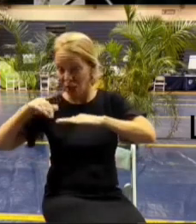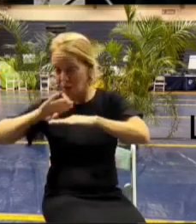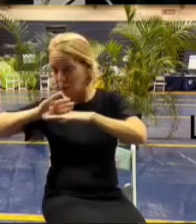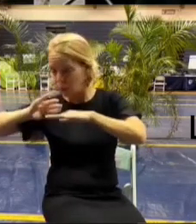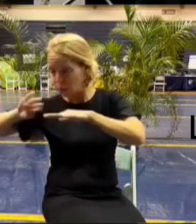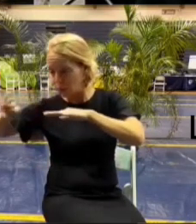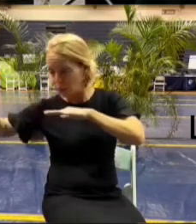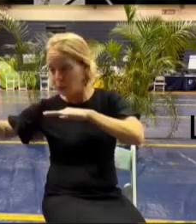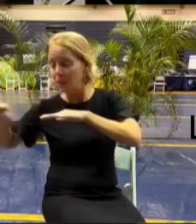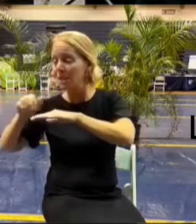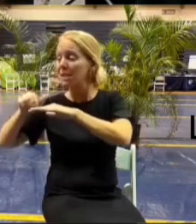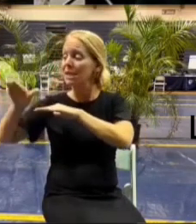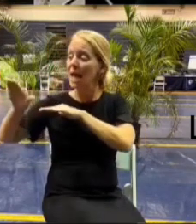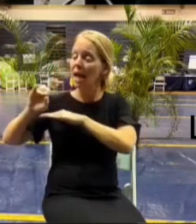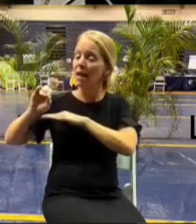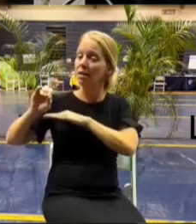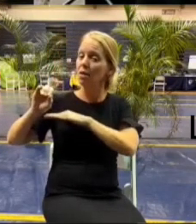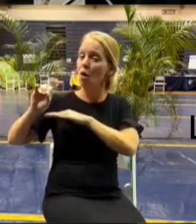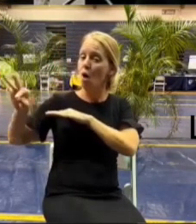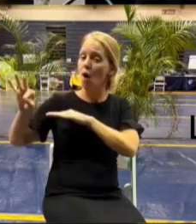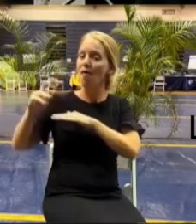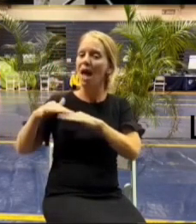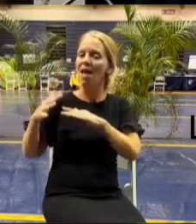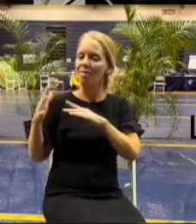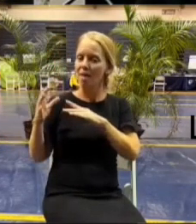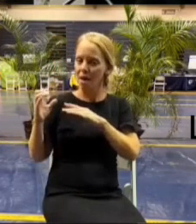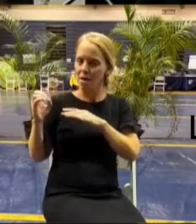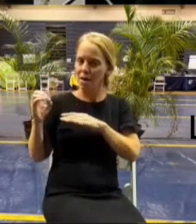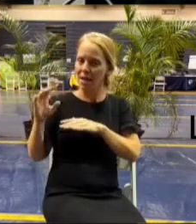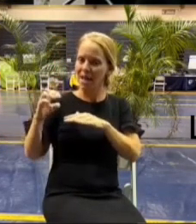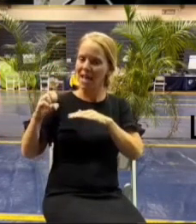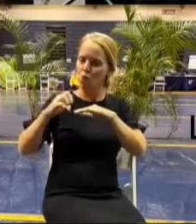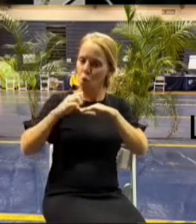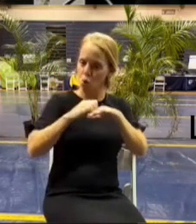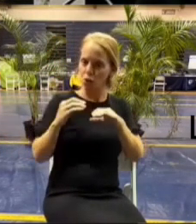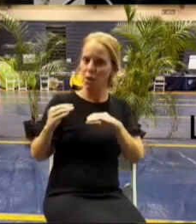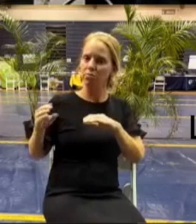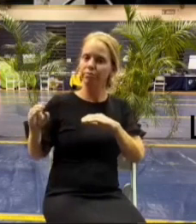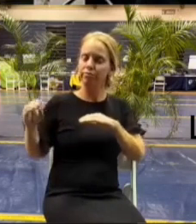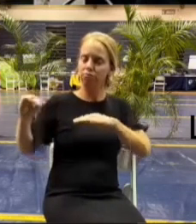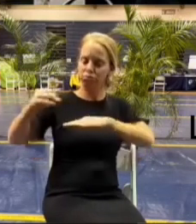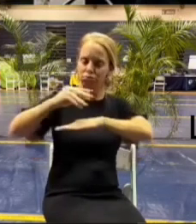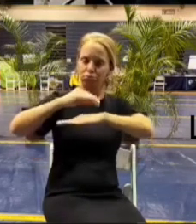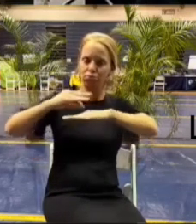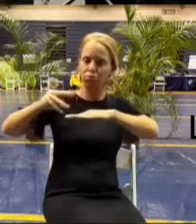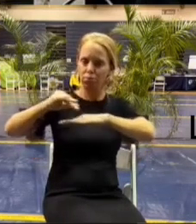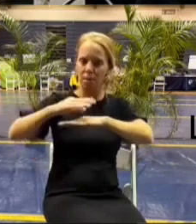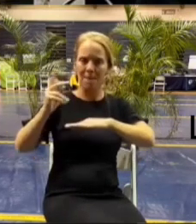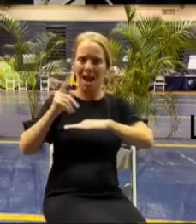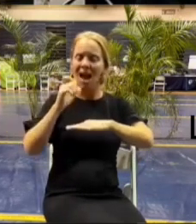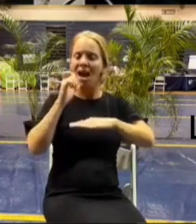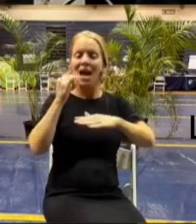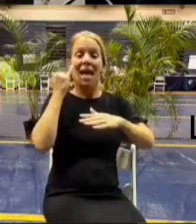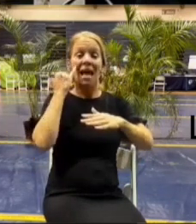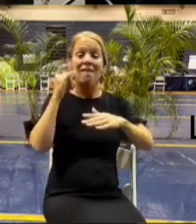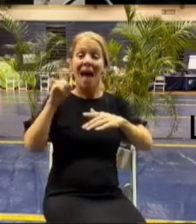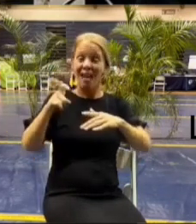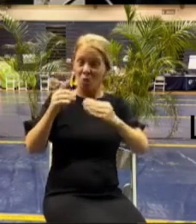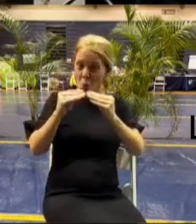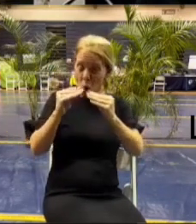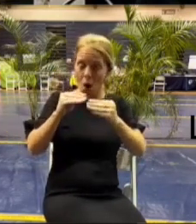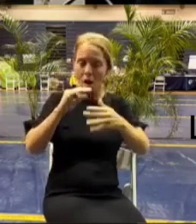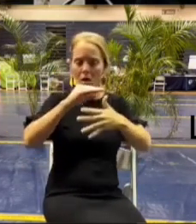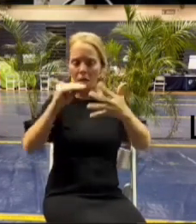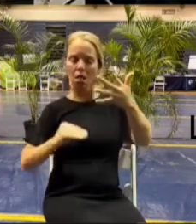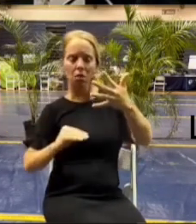we will put um the erosion protection erosion control back on on top of that but no you don't it's not you don't go to the bottom of the list it's